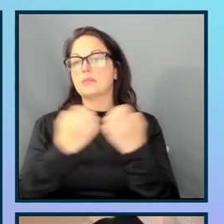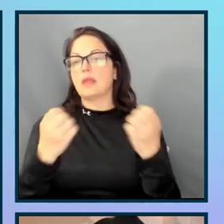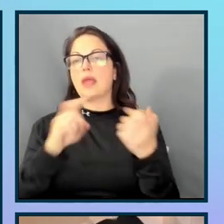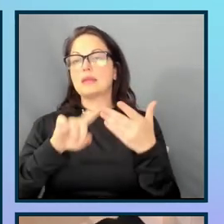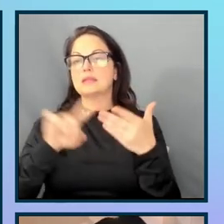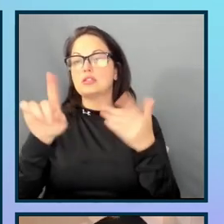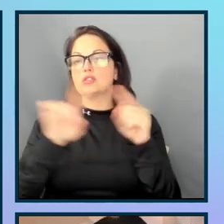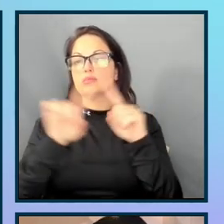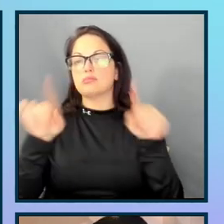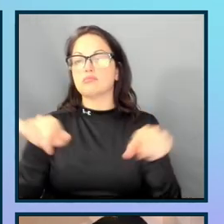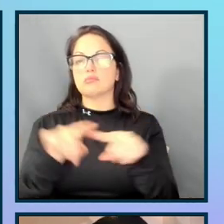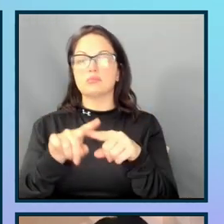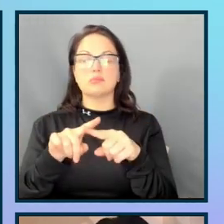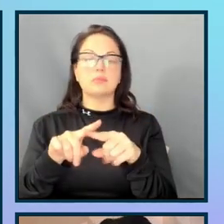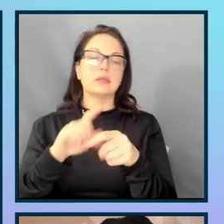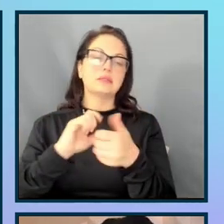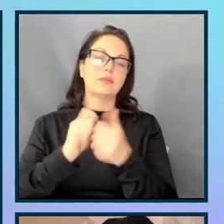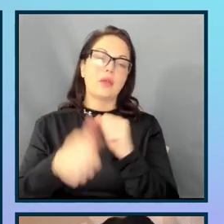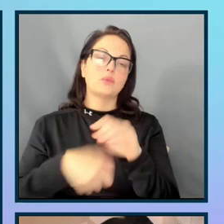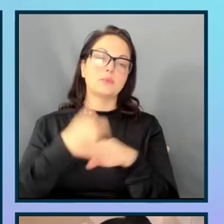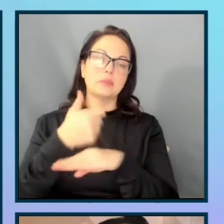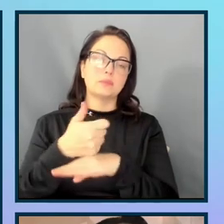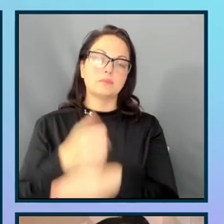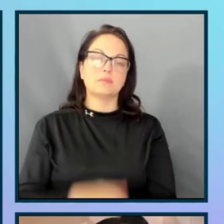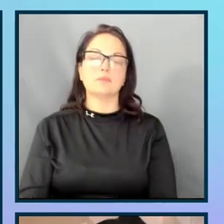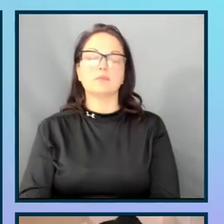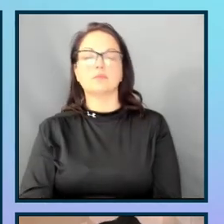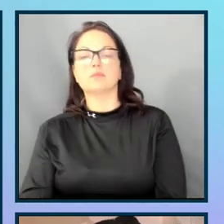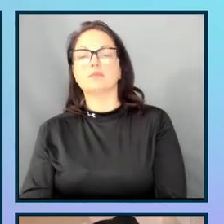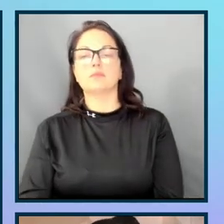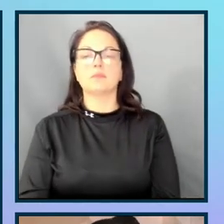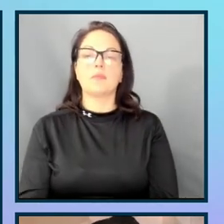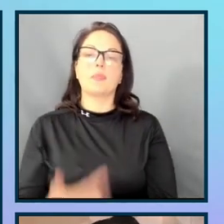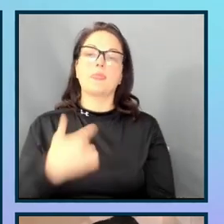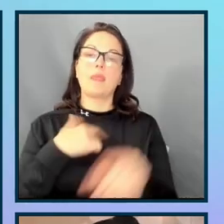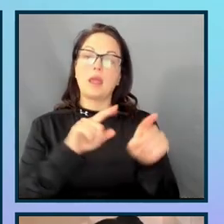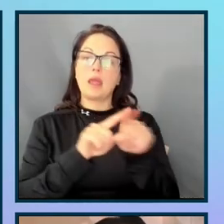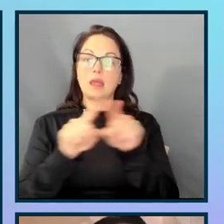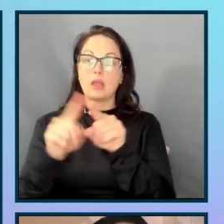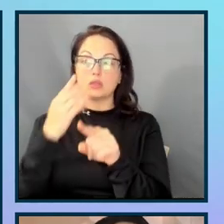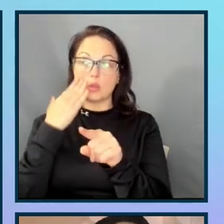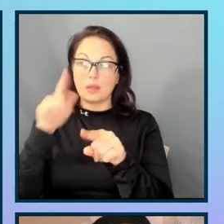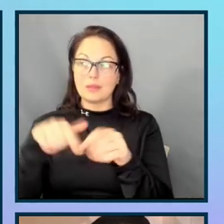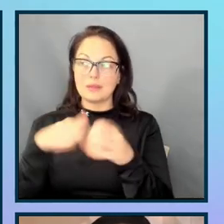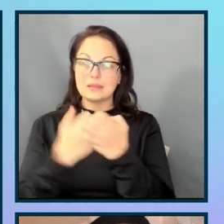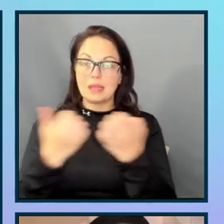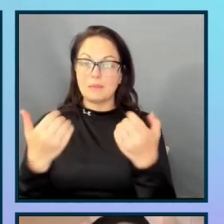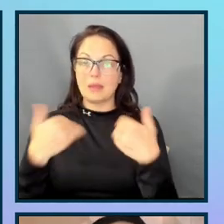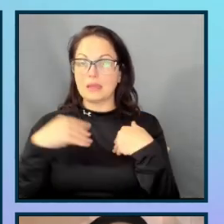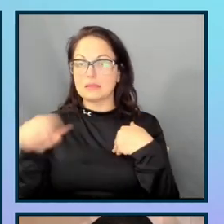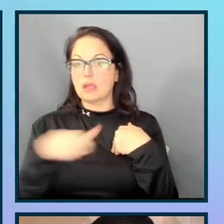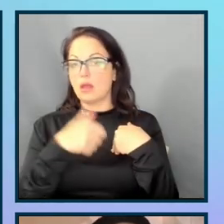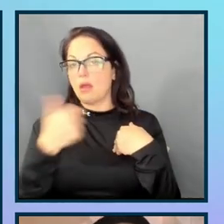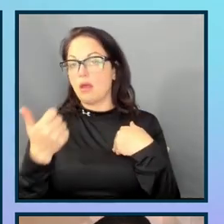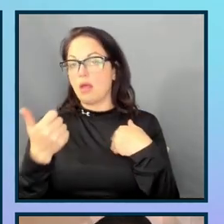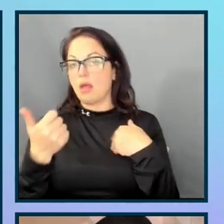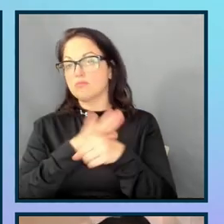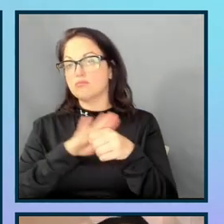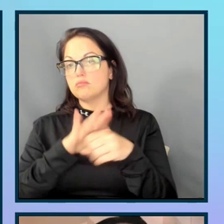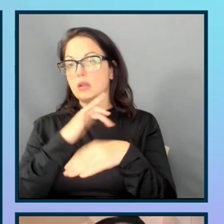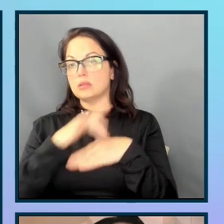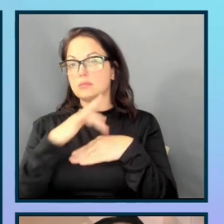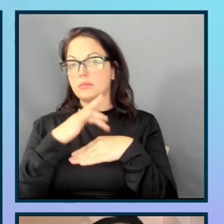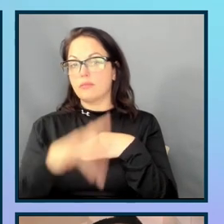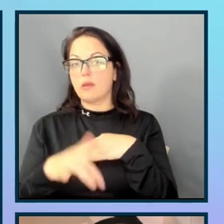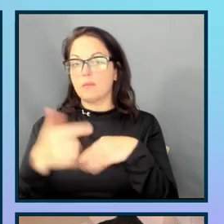checkbox because of the way that it was built. I also know that this element also has other attributes like properties available to it.